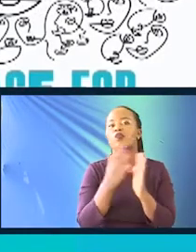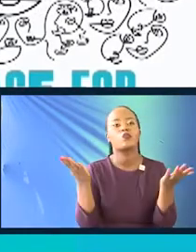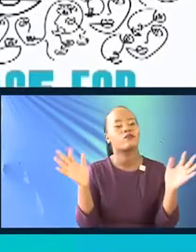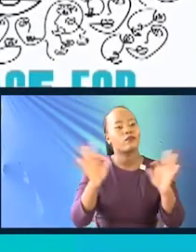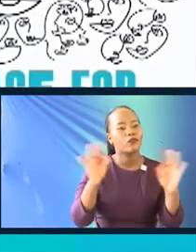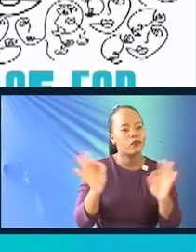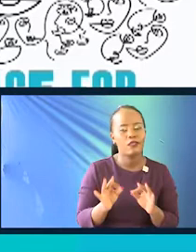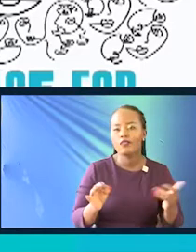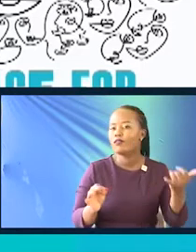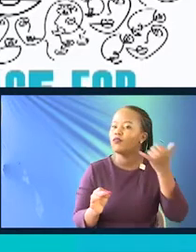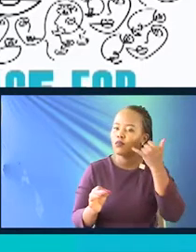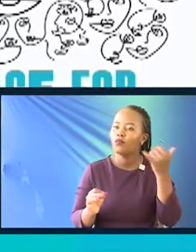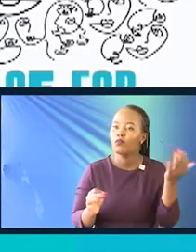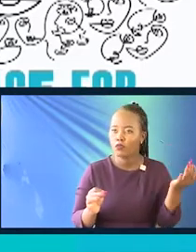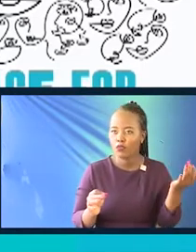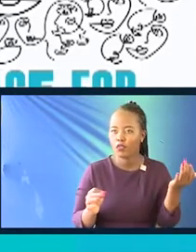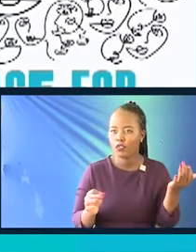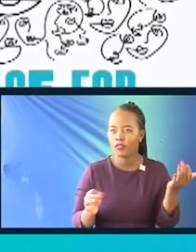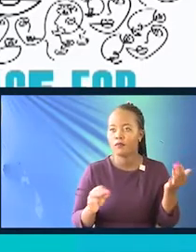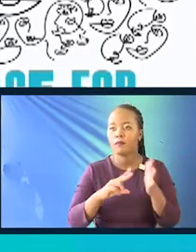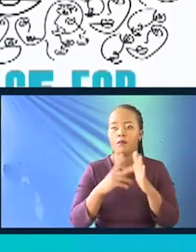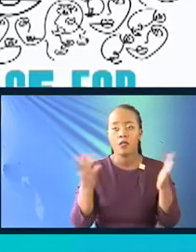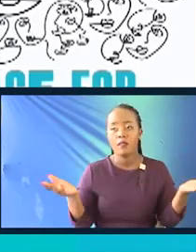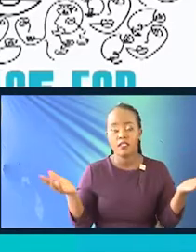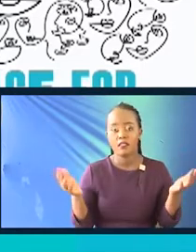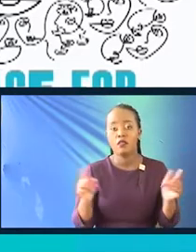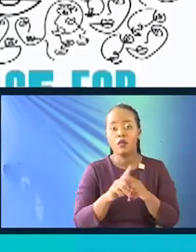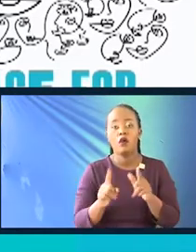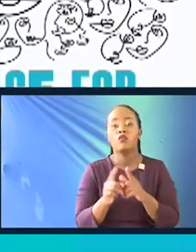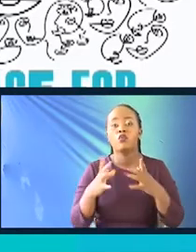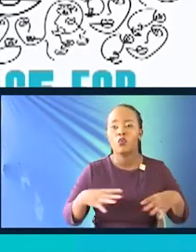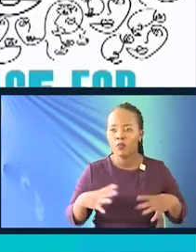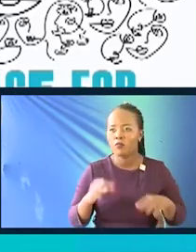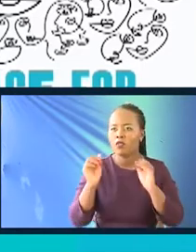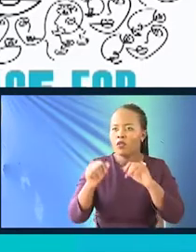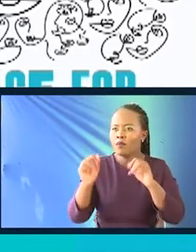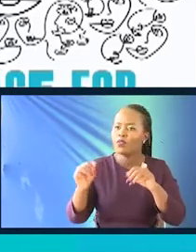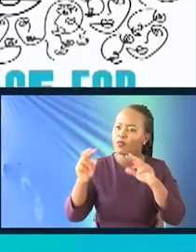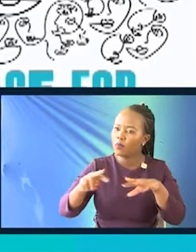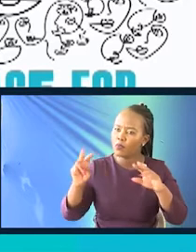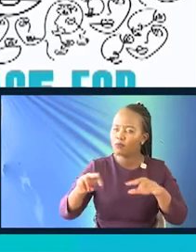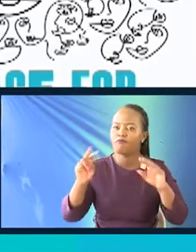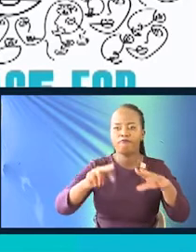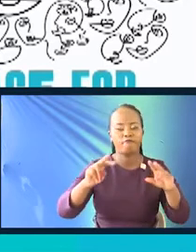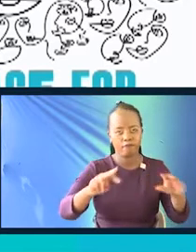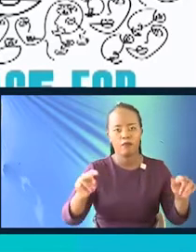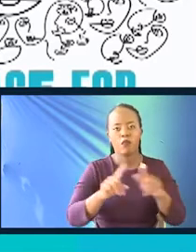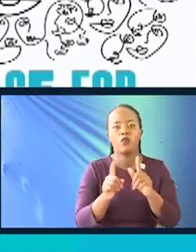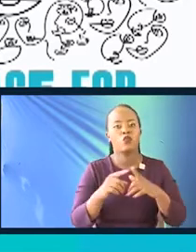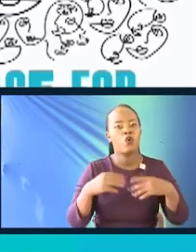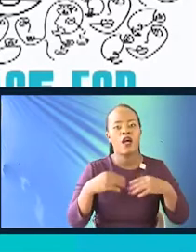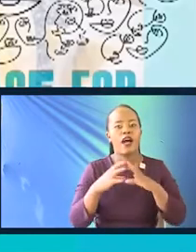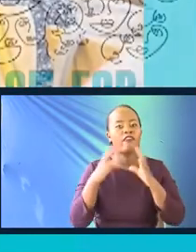thing, the phone, Tom. Yes. So a palace for the people, you can search for this anywhere. We're just about to go into season two, and there's some really